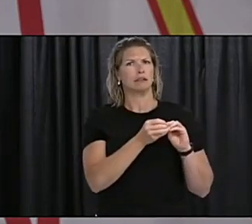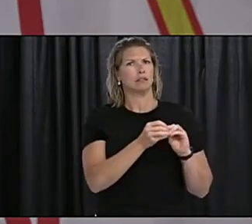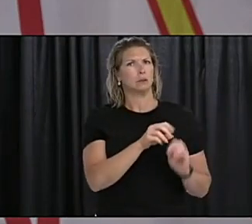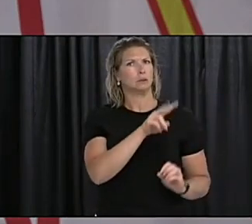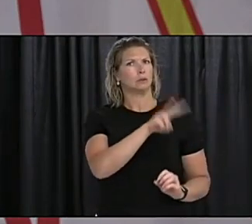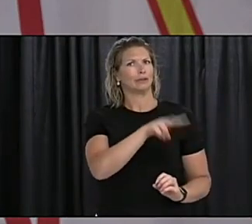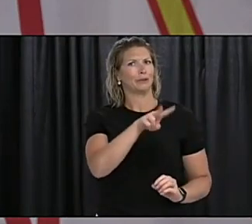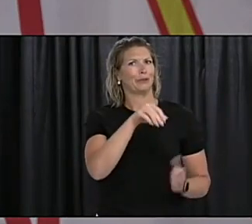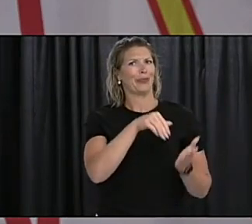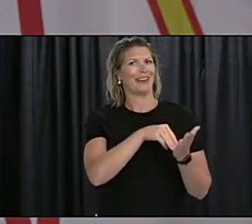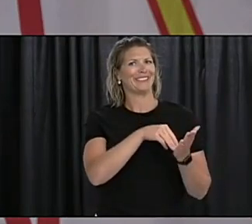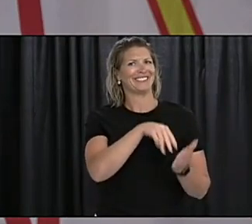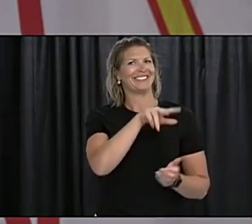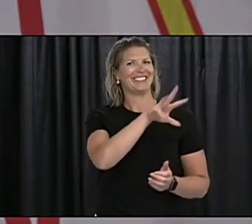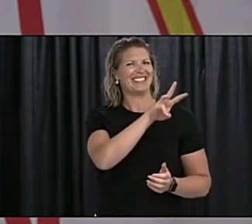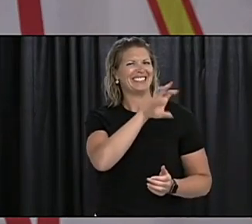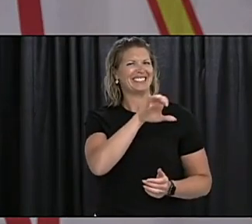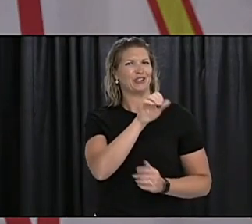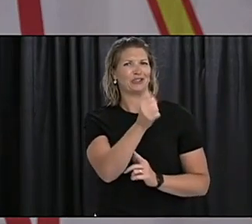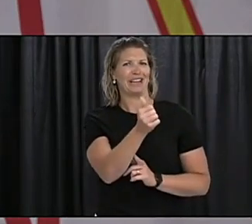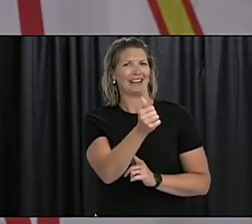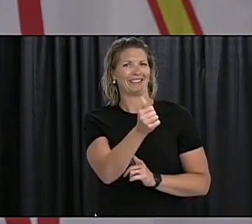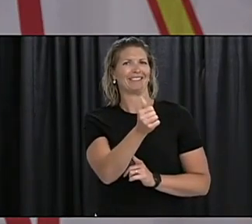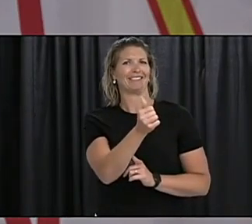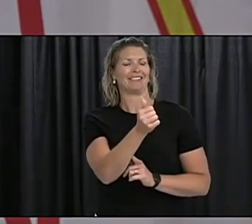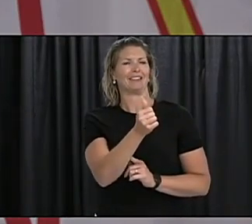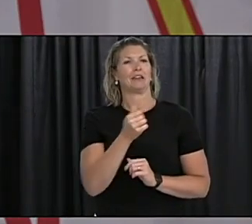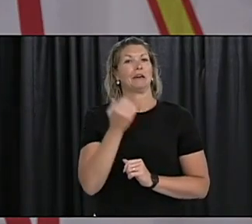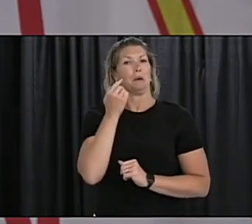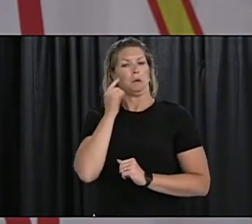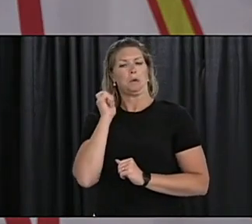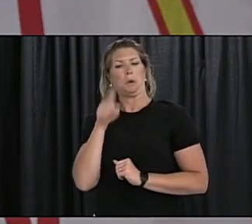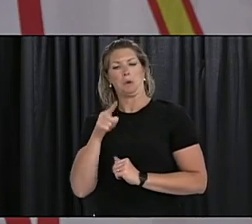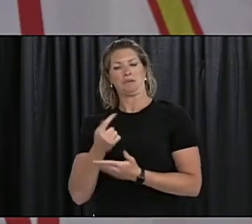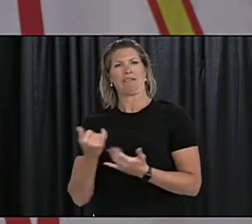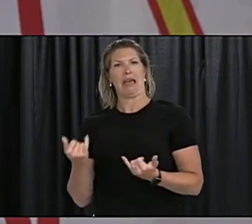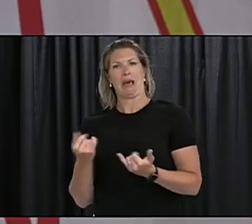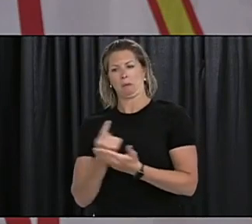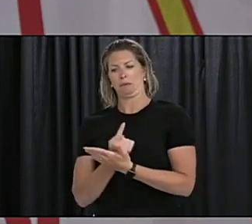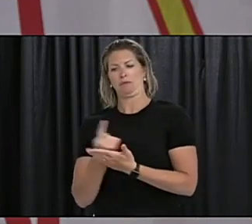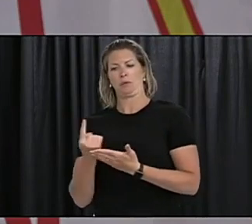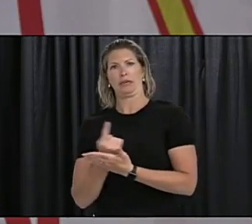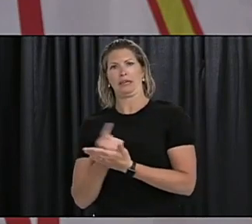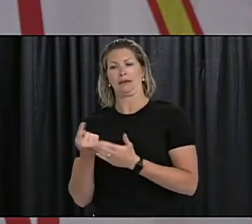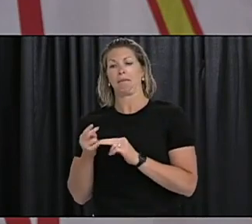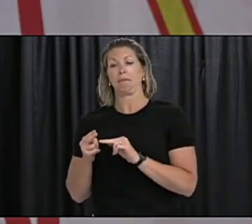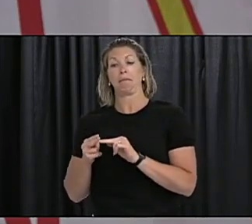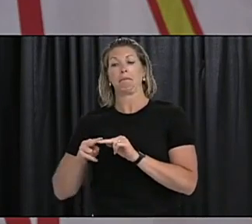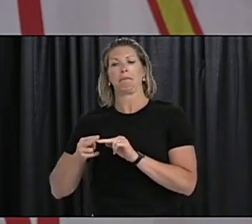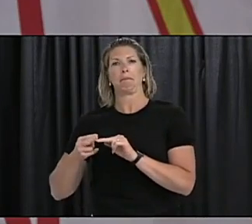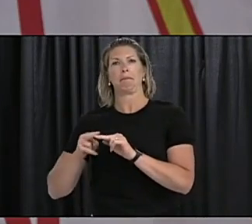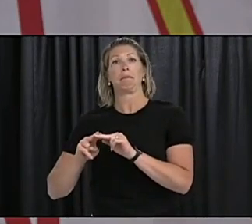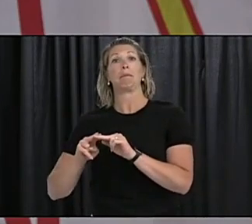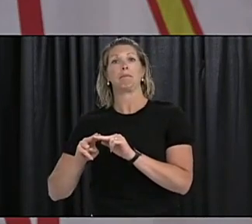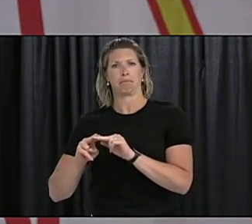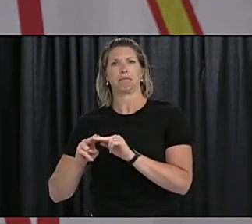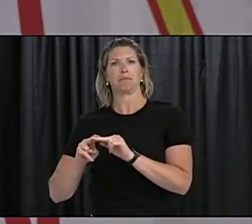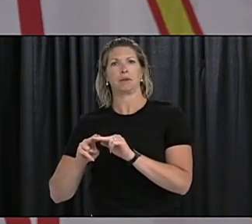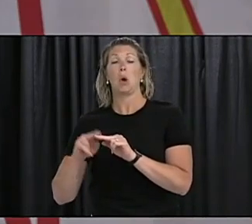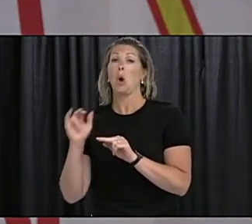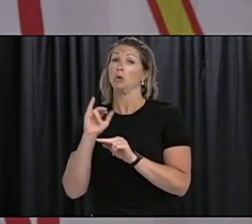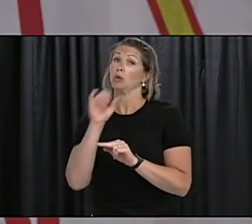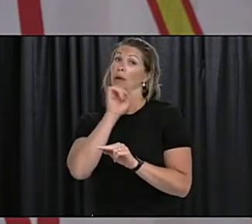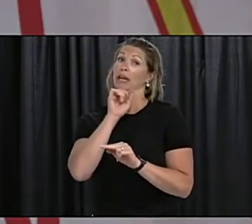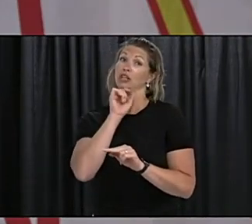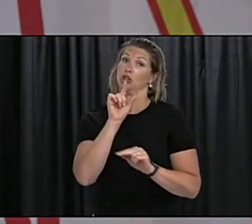across Canada, we have seen an increase in the weekly number of new cases when compared to the previous week. Young people in the age